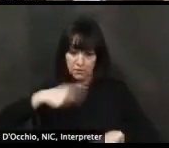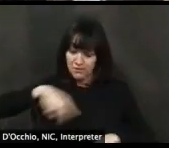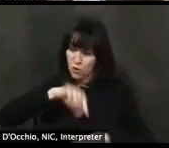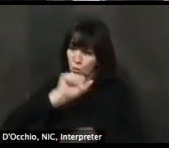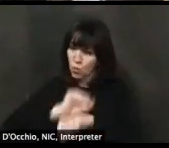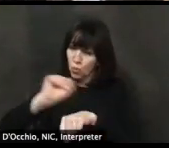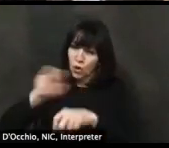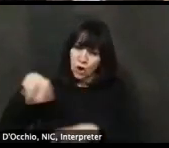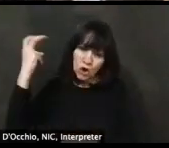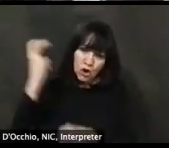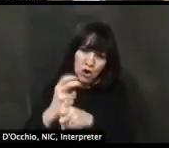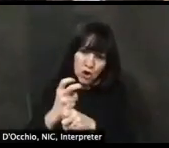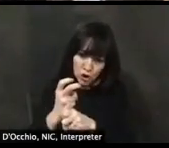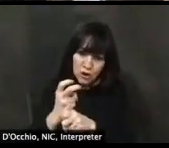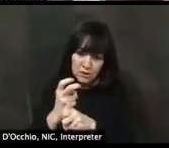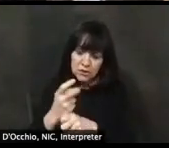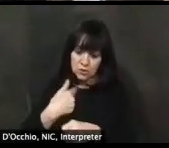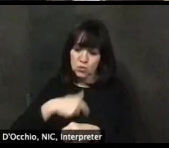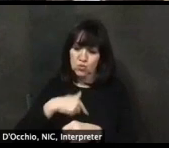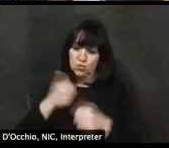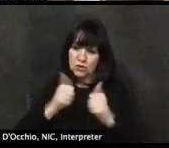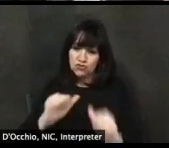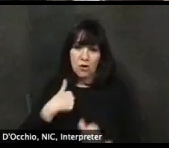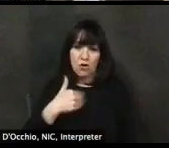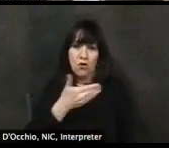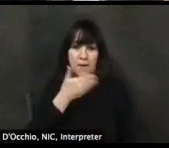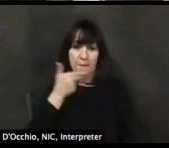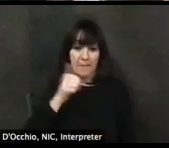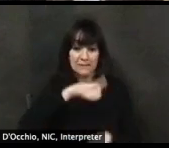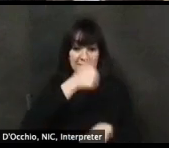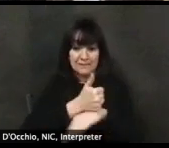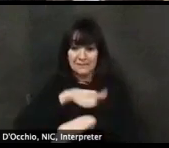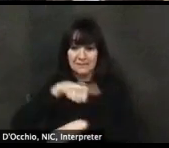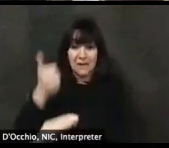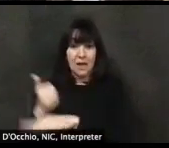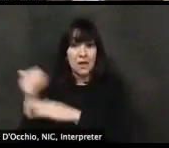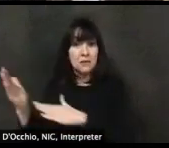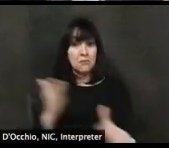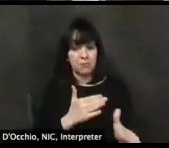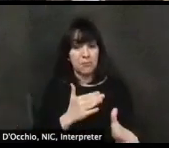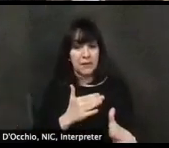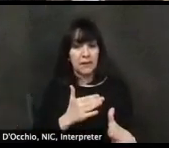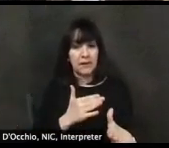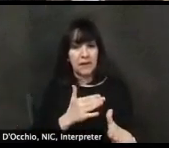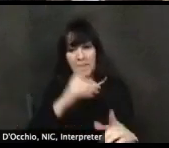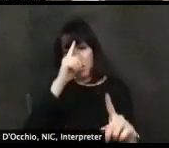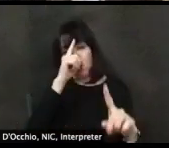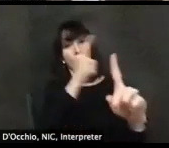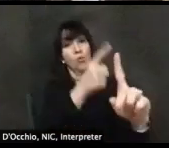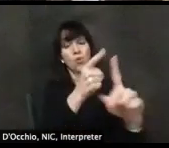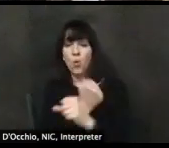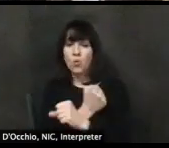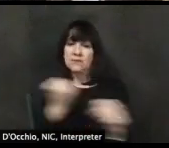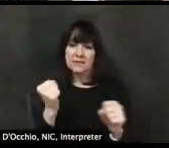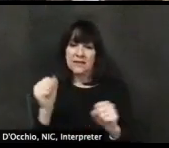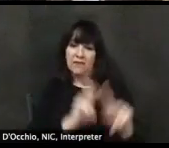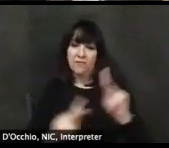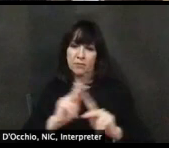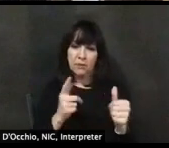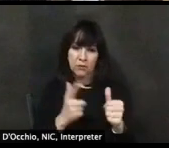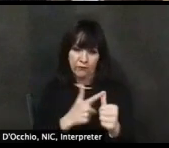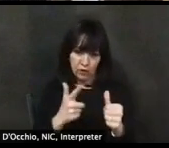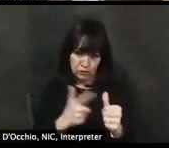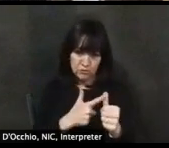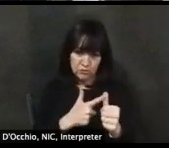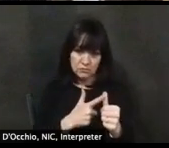best models, uh, that are put in practice. Uh, we know we have a lot of businesses who are in the essential services now who've been